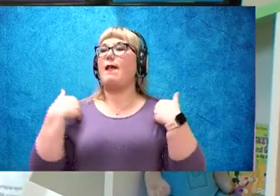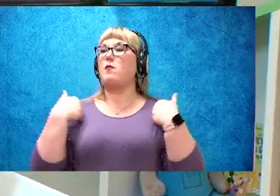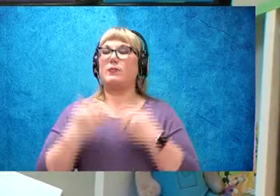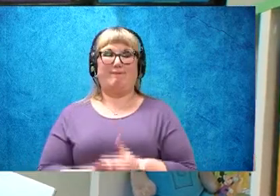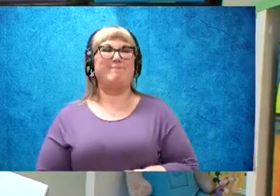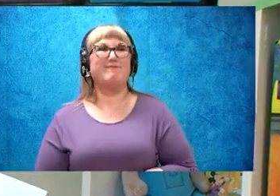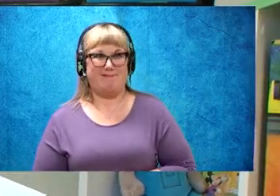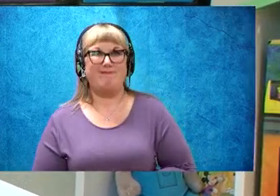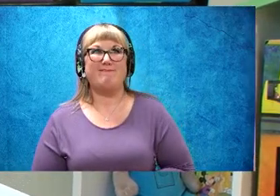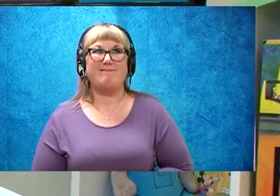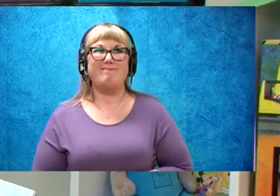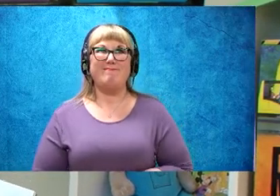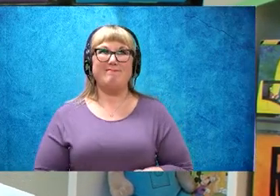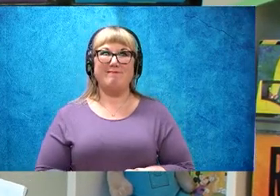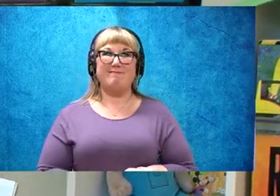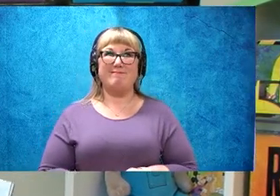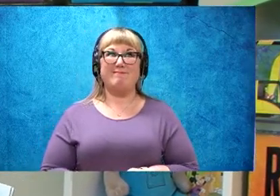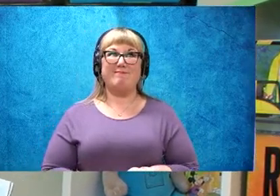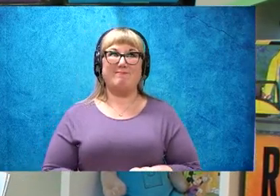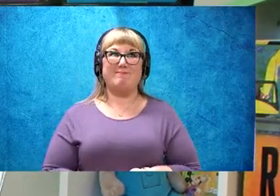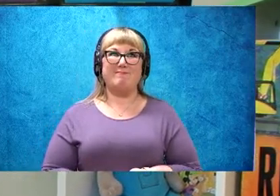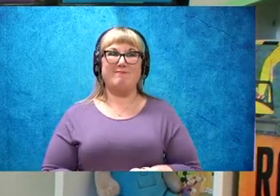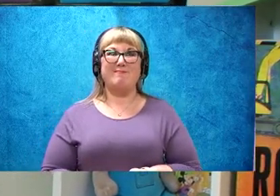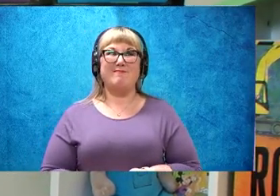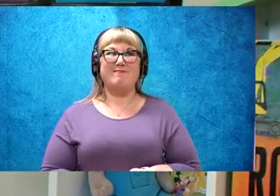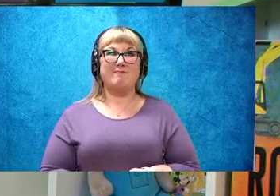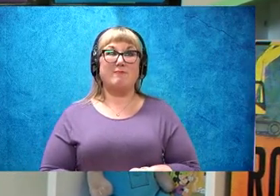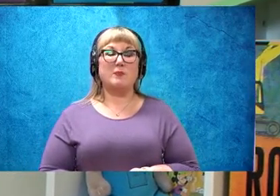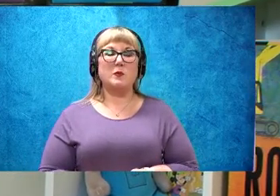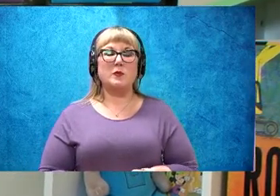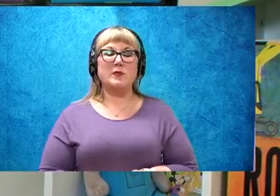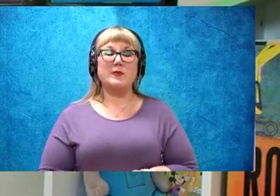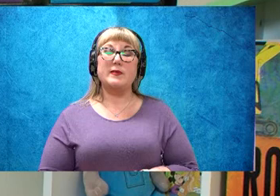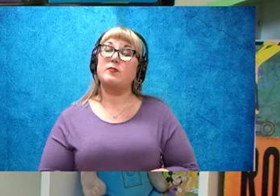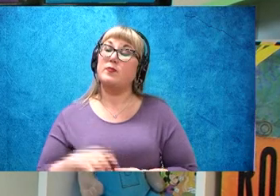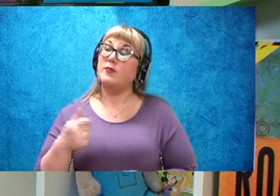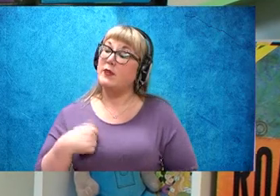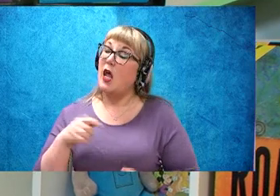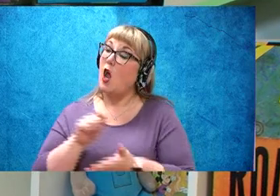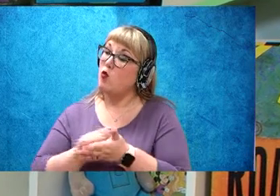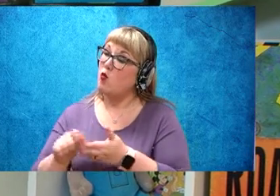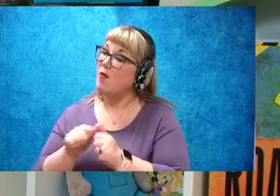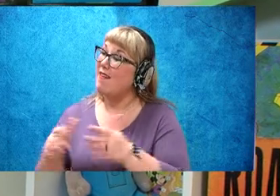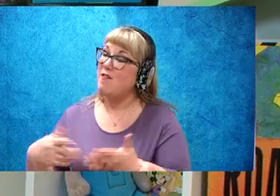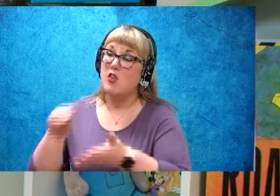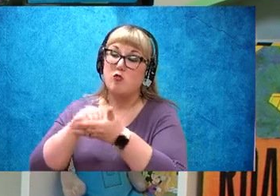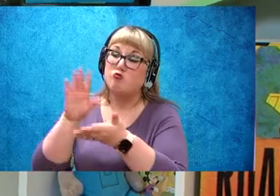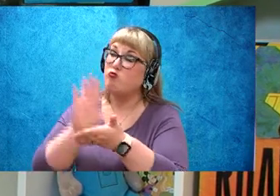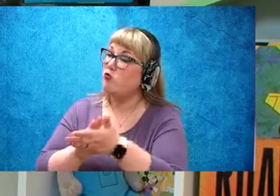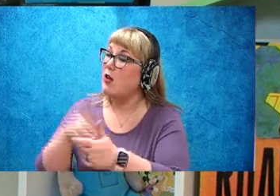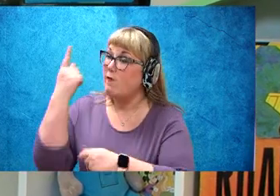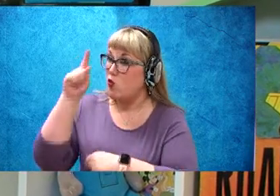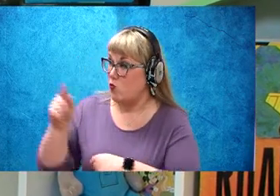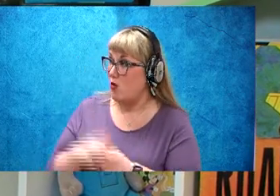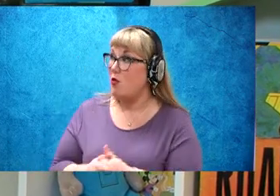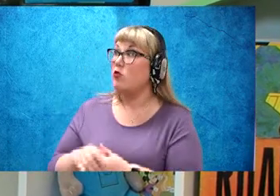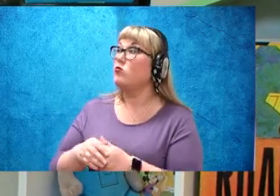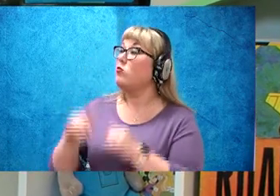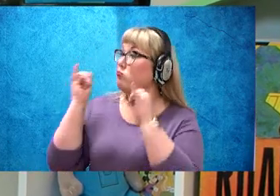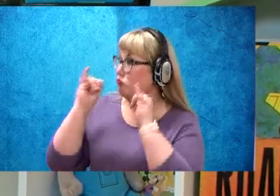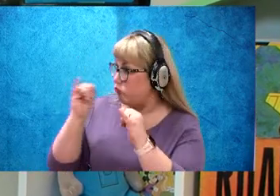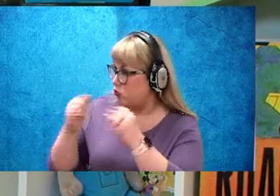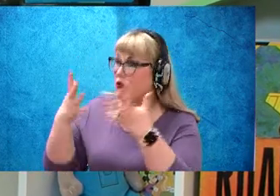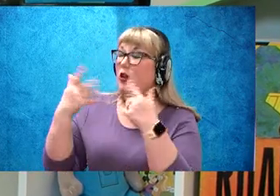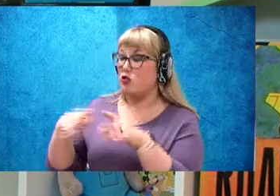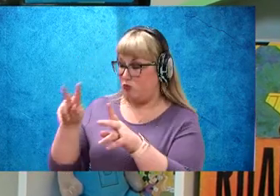I wrote everything down for you, just follow my instructions, everything will